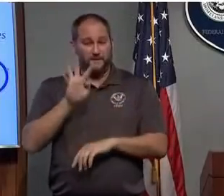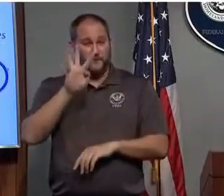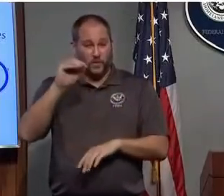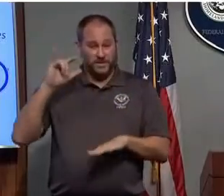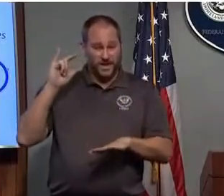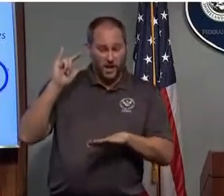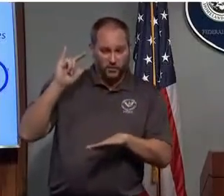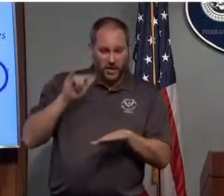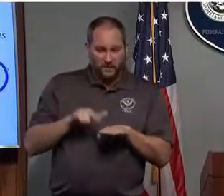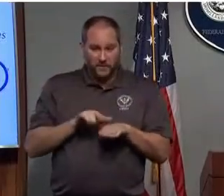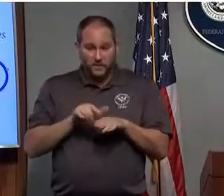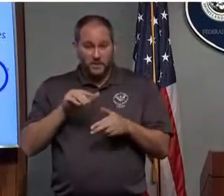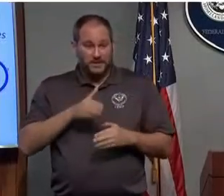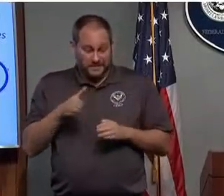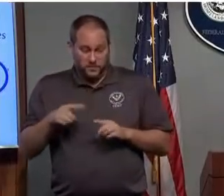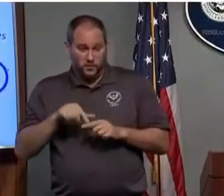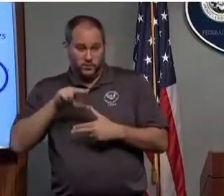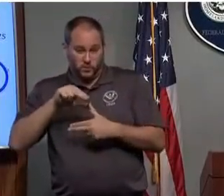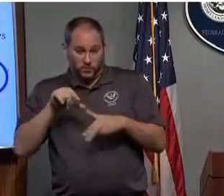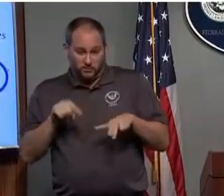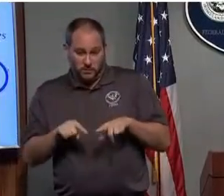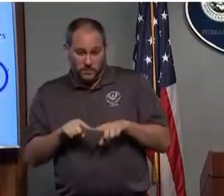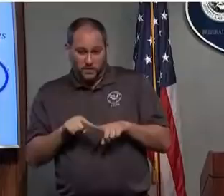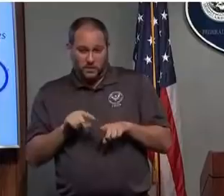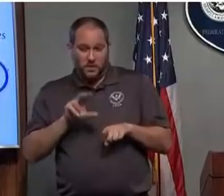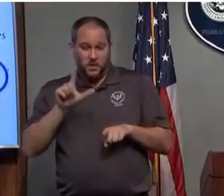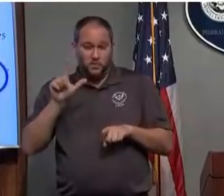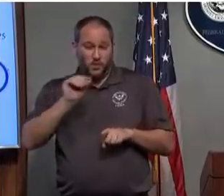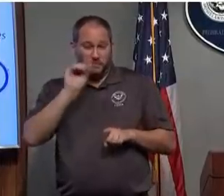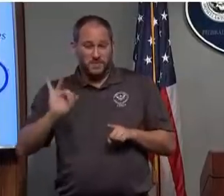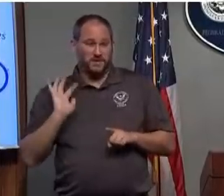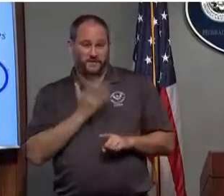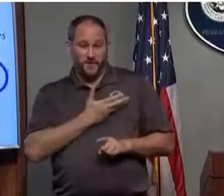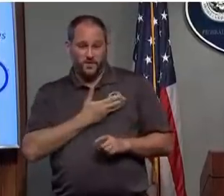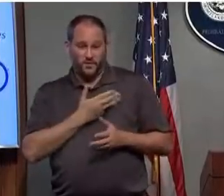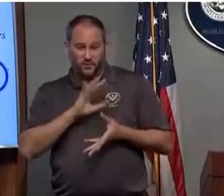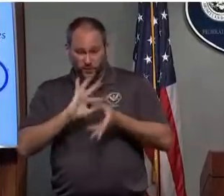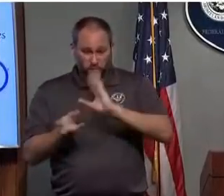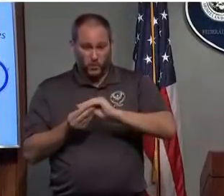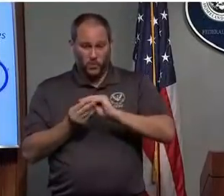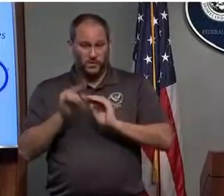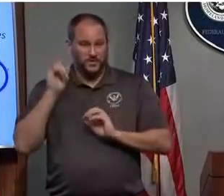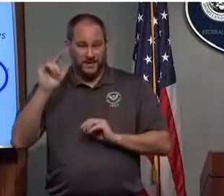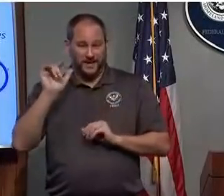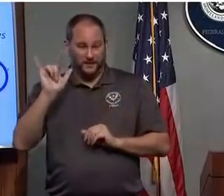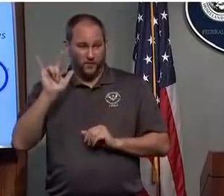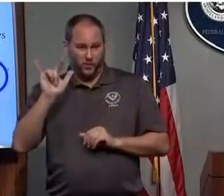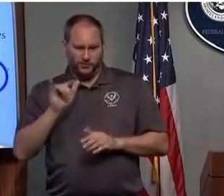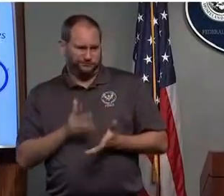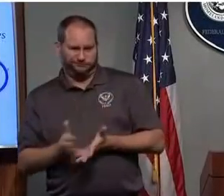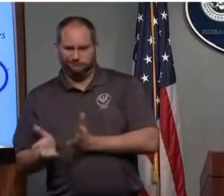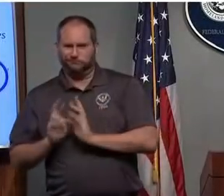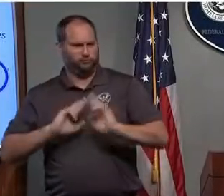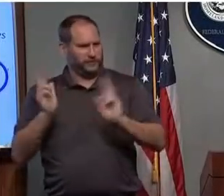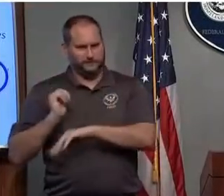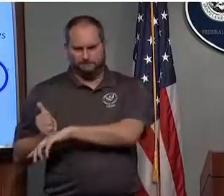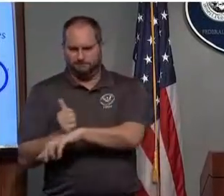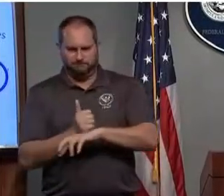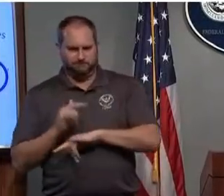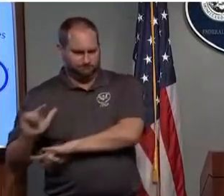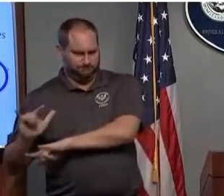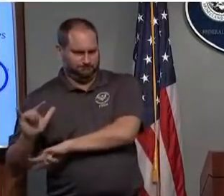which is about 20% of the Coast Guard's total aviation assets, to be ready to begin search-and-rescue operations as soon as it is safe to do so.